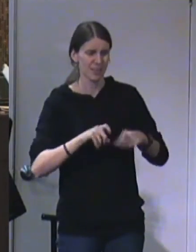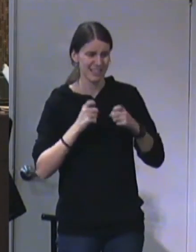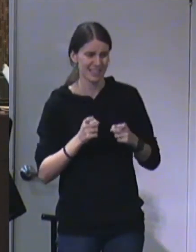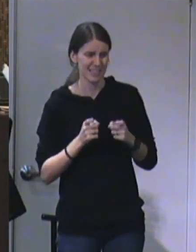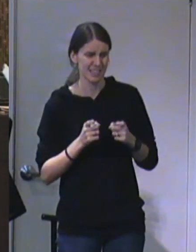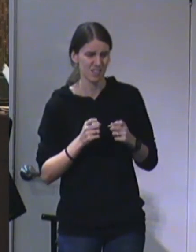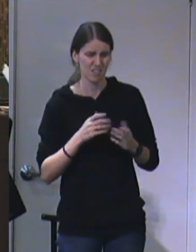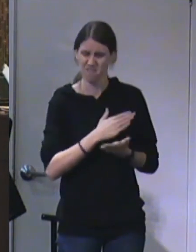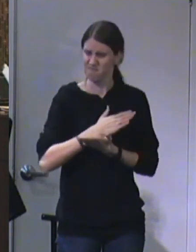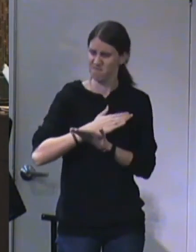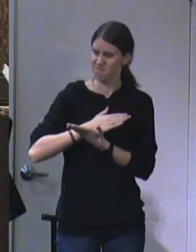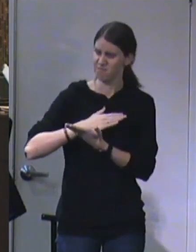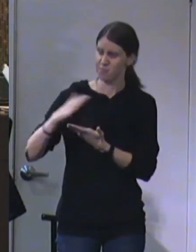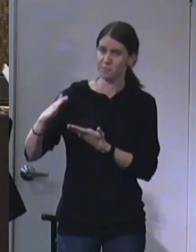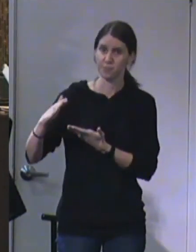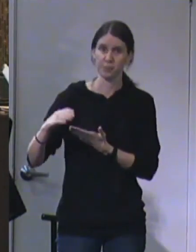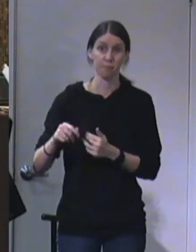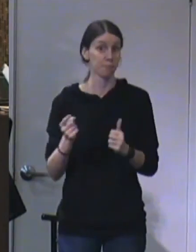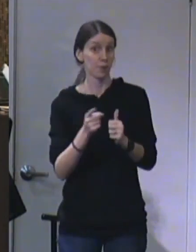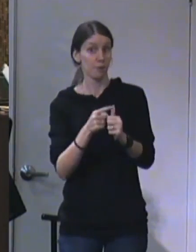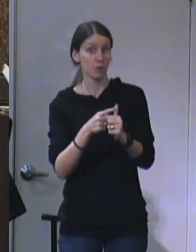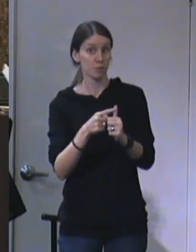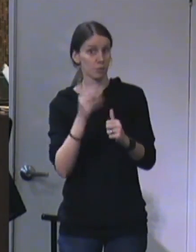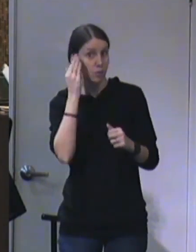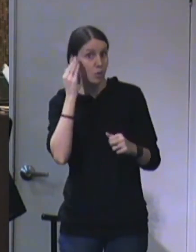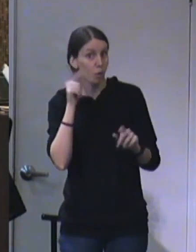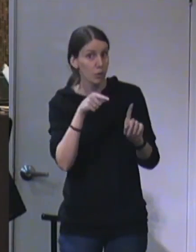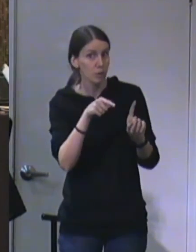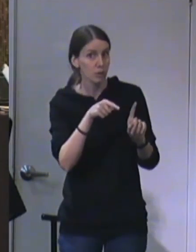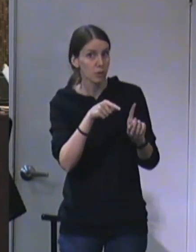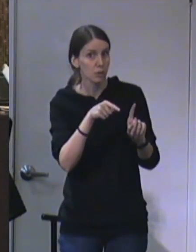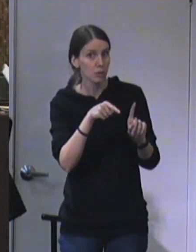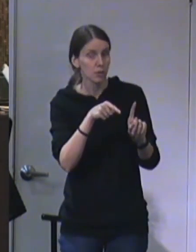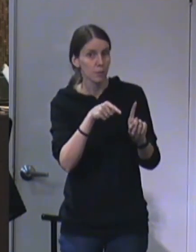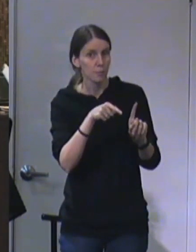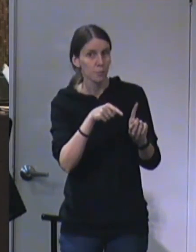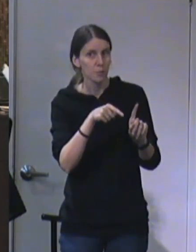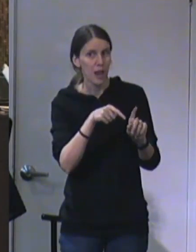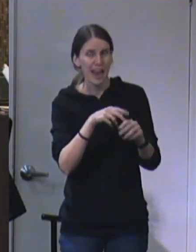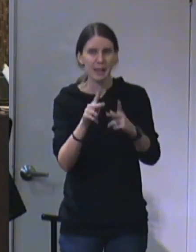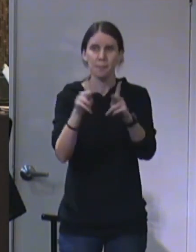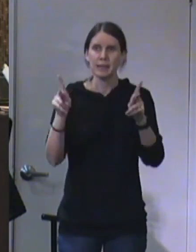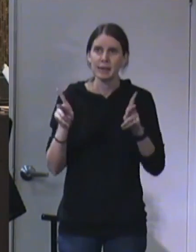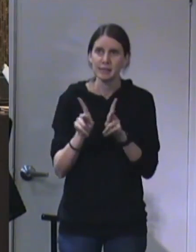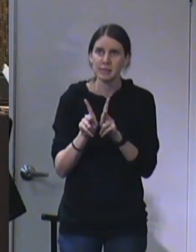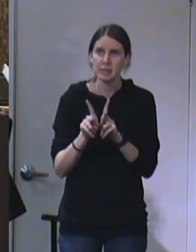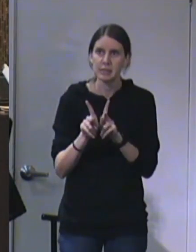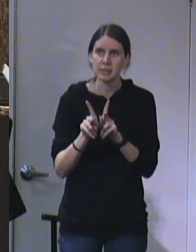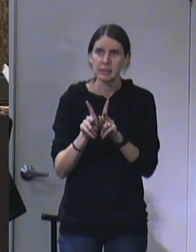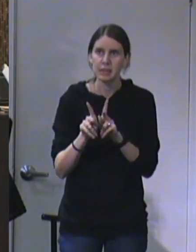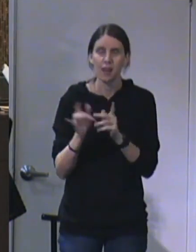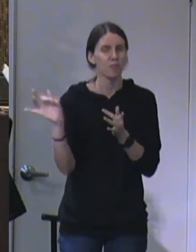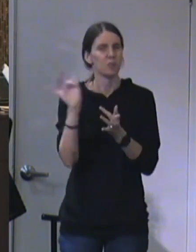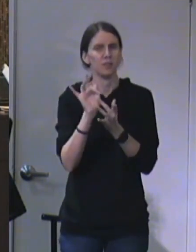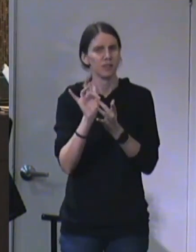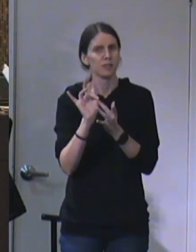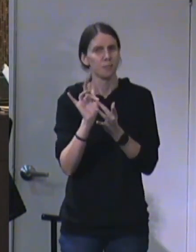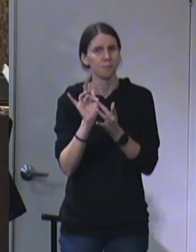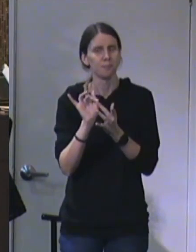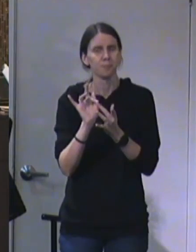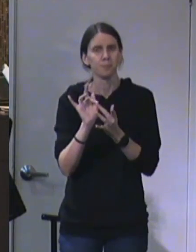thy sin purged. First of all, notice that in an environment of perfection,